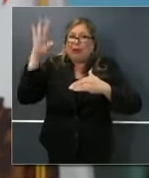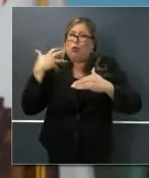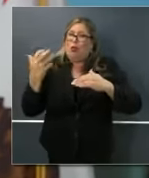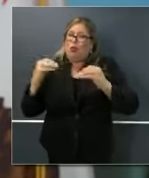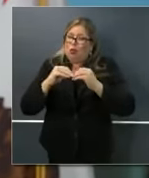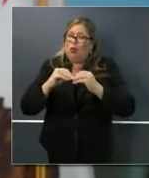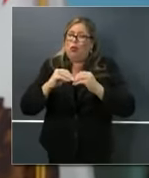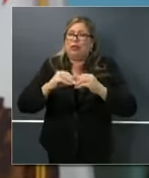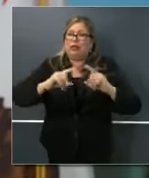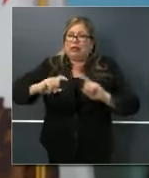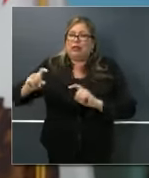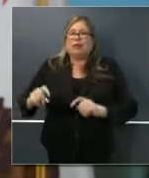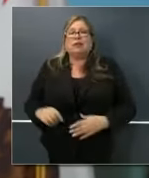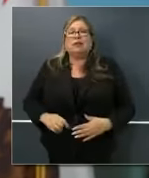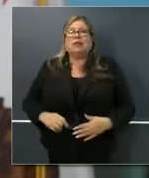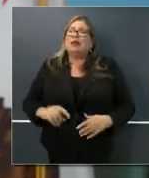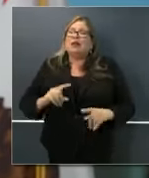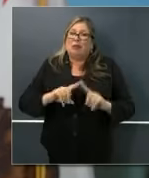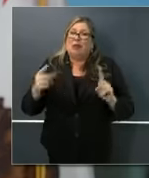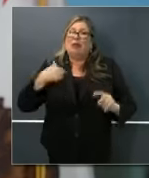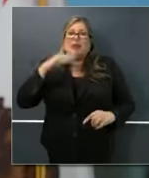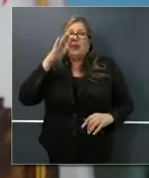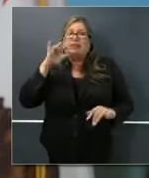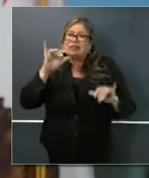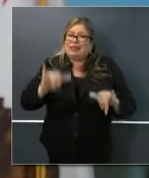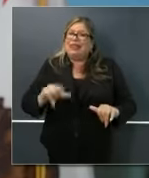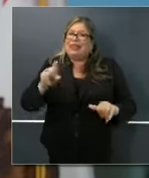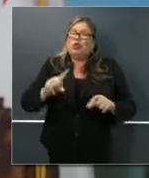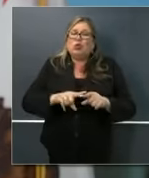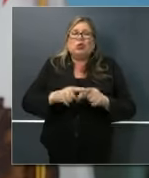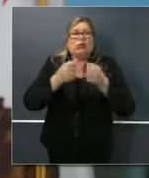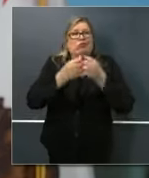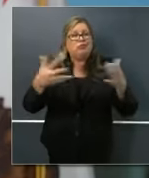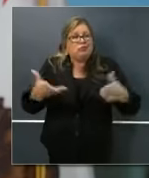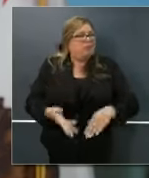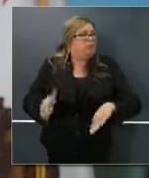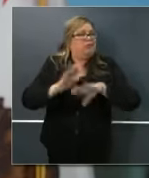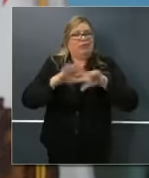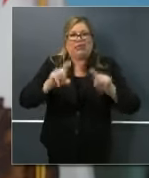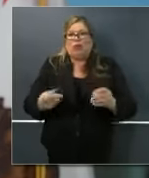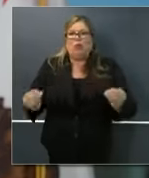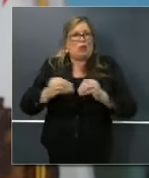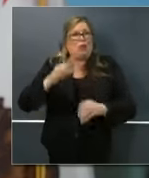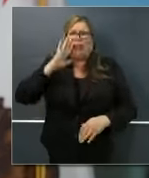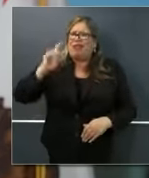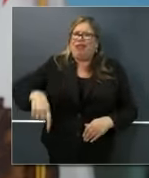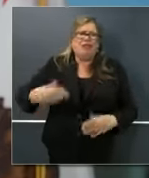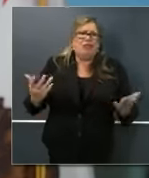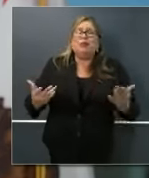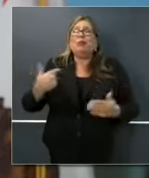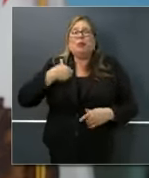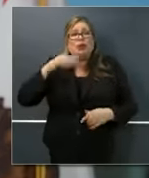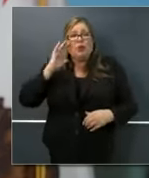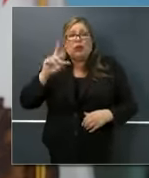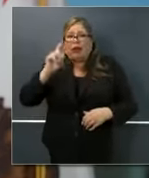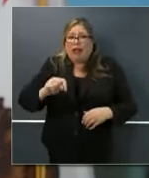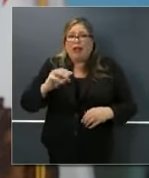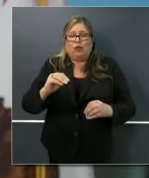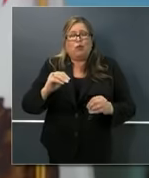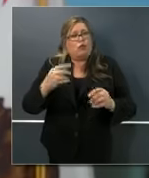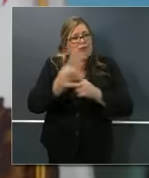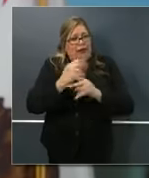more specifically, no, we'll need to broaden still our testing capacity, broaden still our ability to do community surveillance